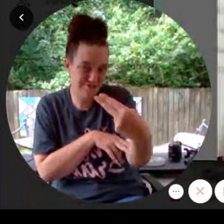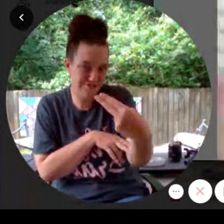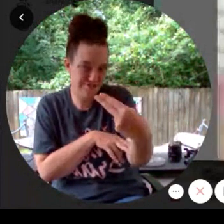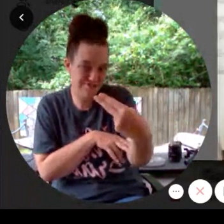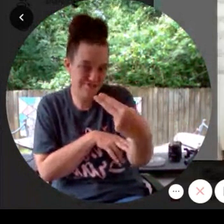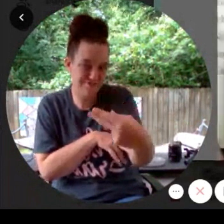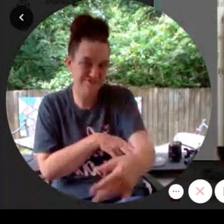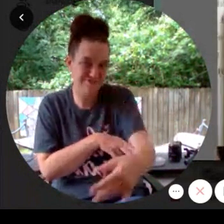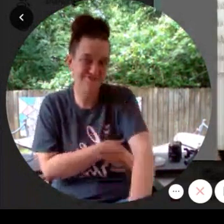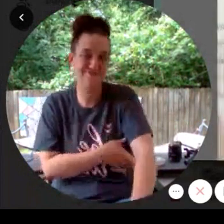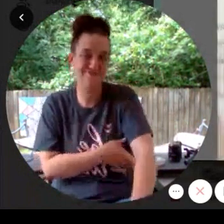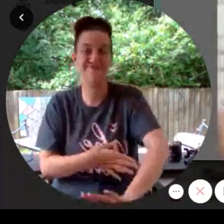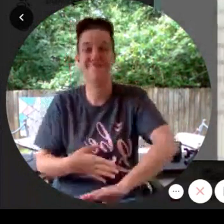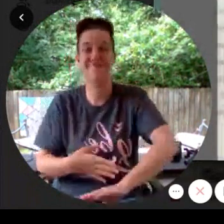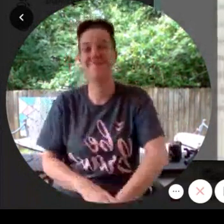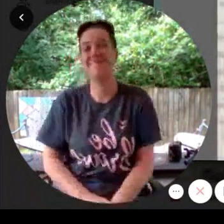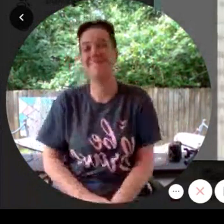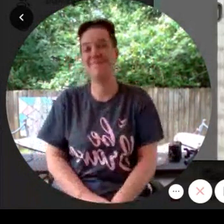Josh.